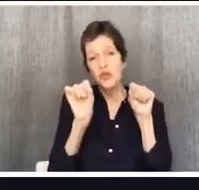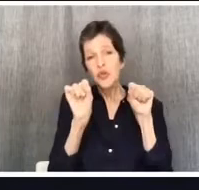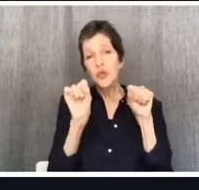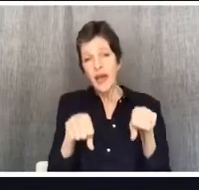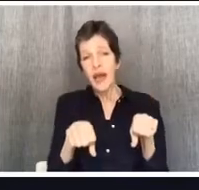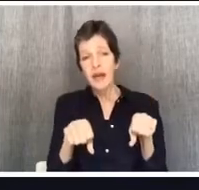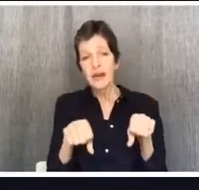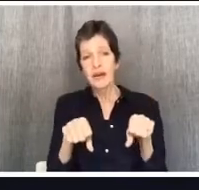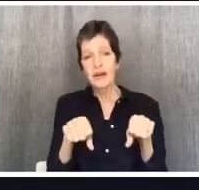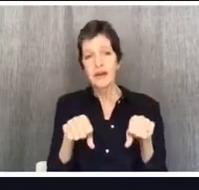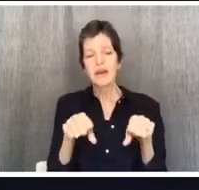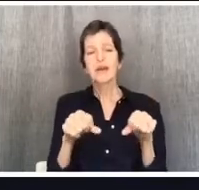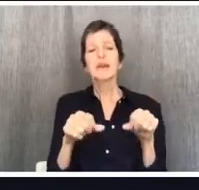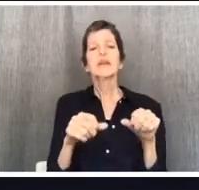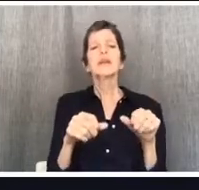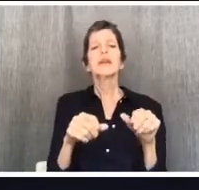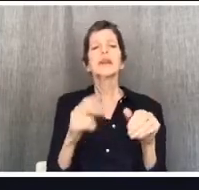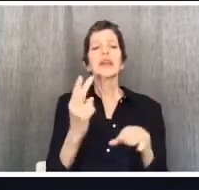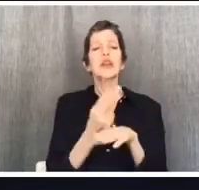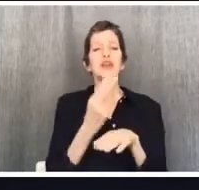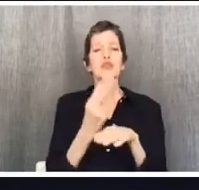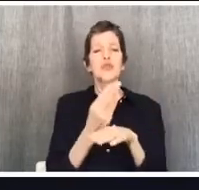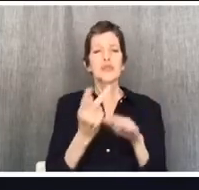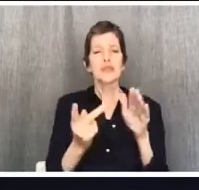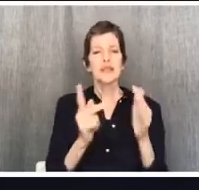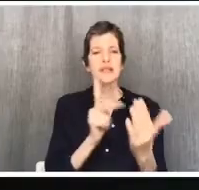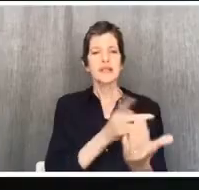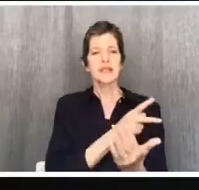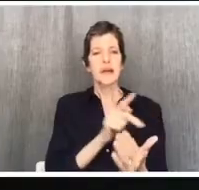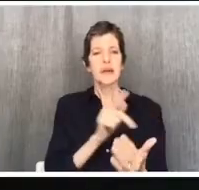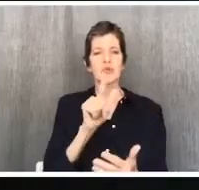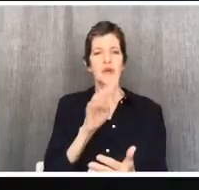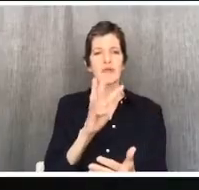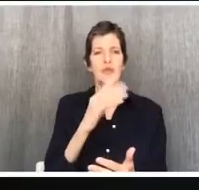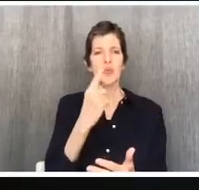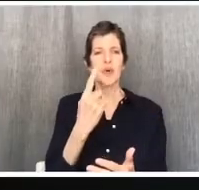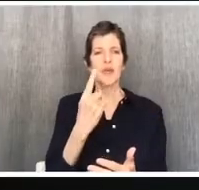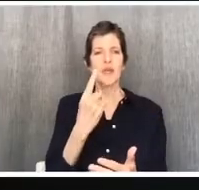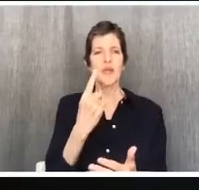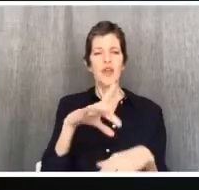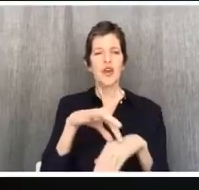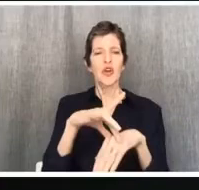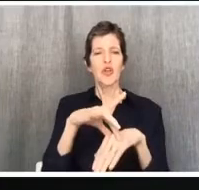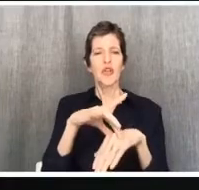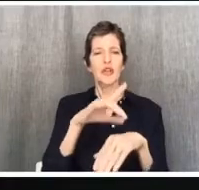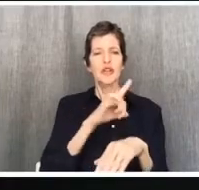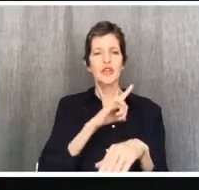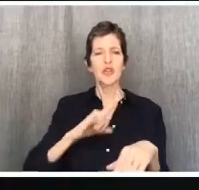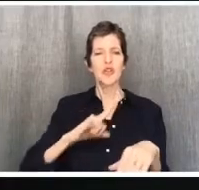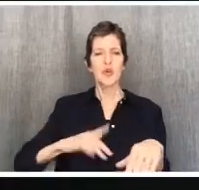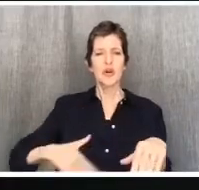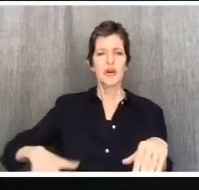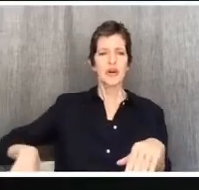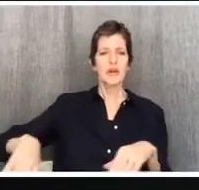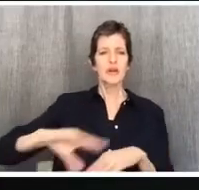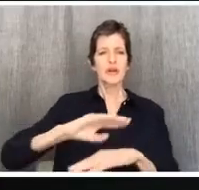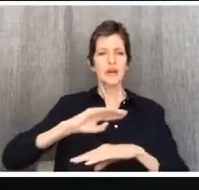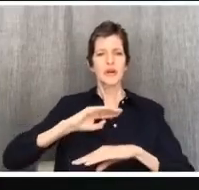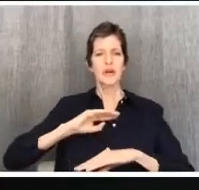goes first to Psalm 24 1. We read, the earth is the Lord's and the fullness thereof, the world and those who dwell in it.